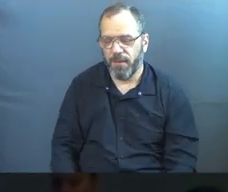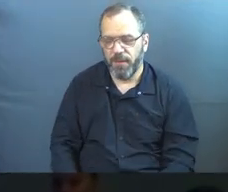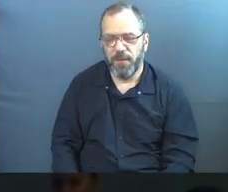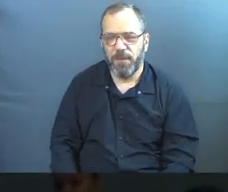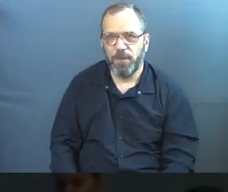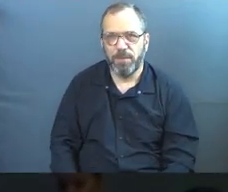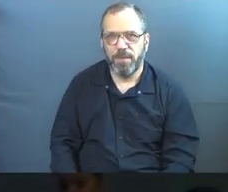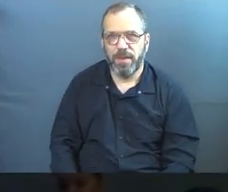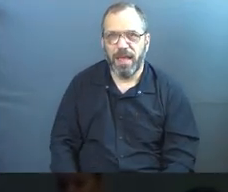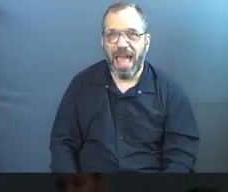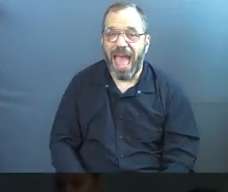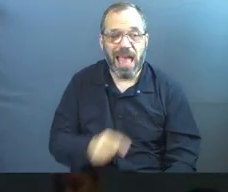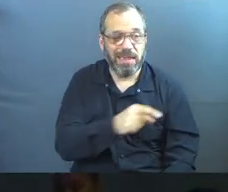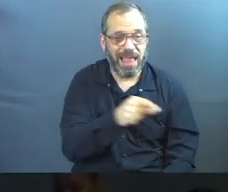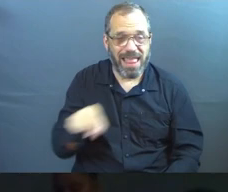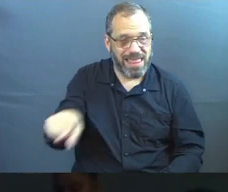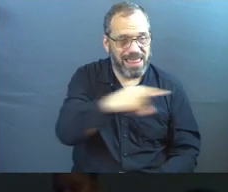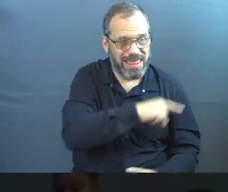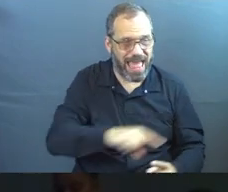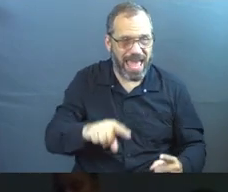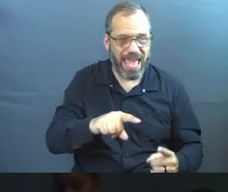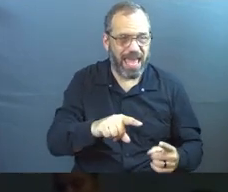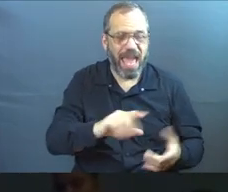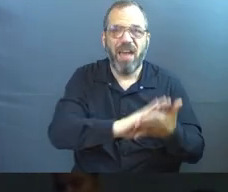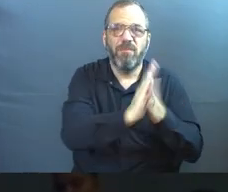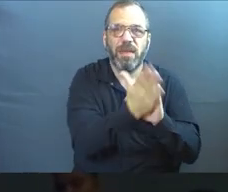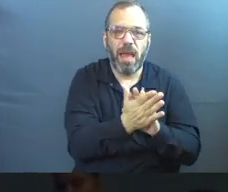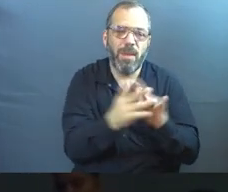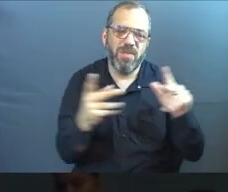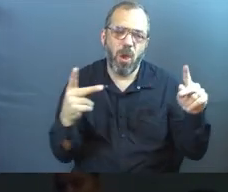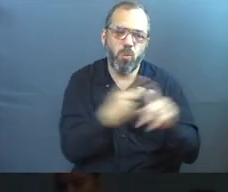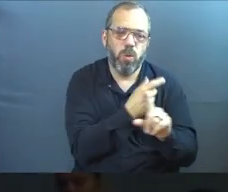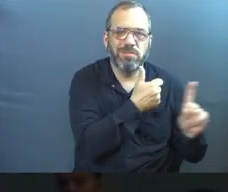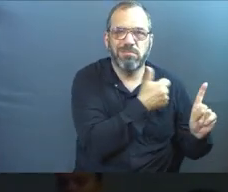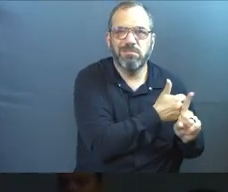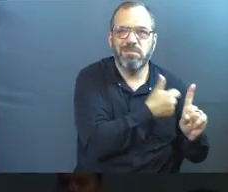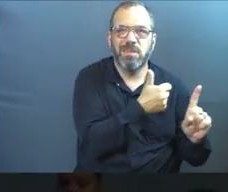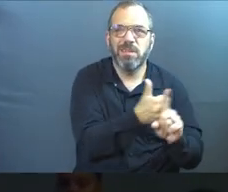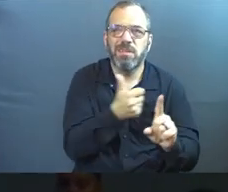And they've all been reduced to their absolute worst selves.